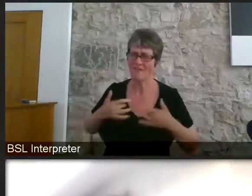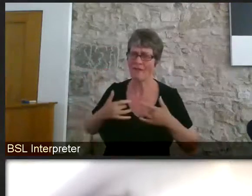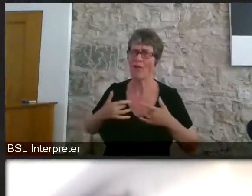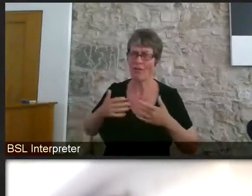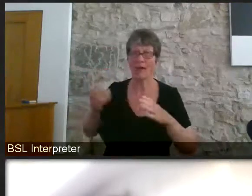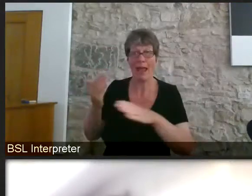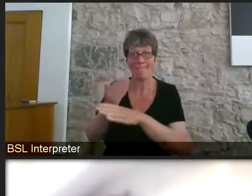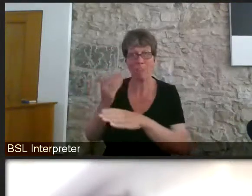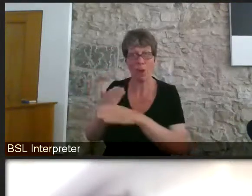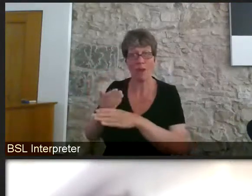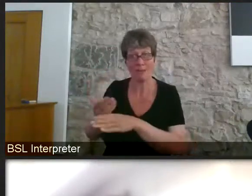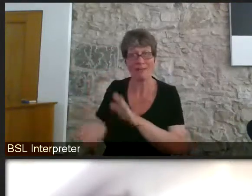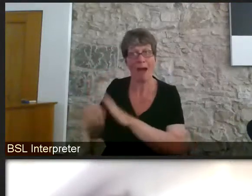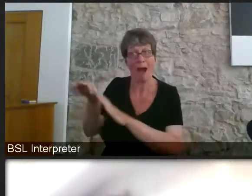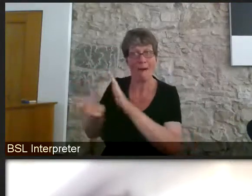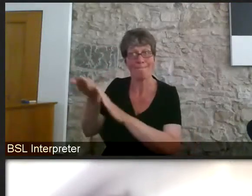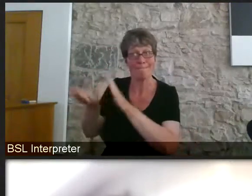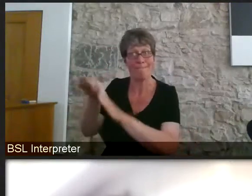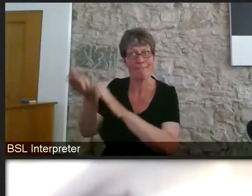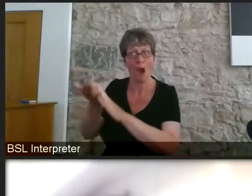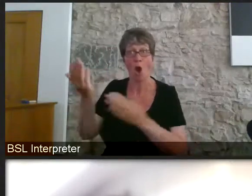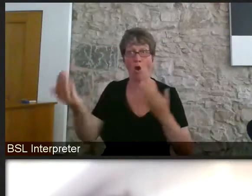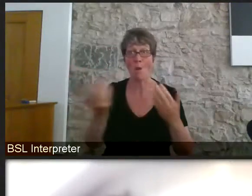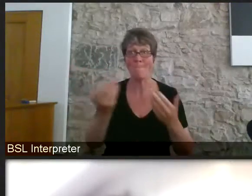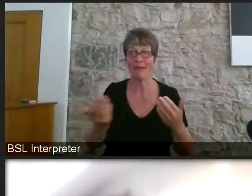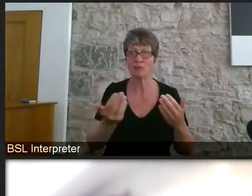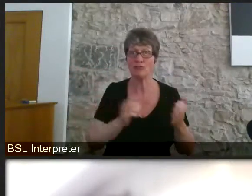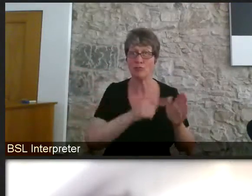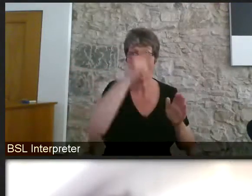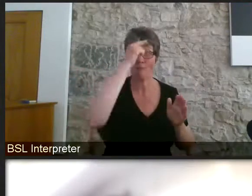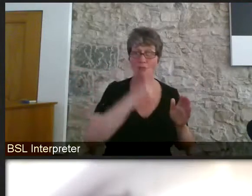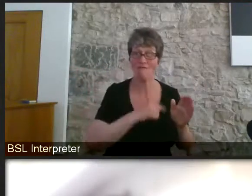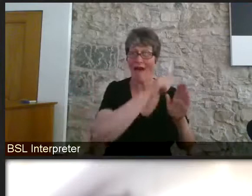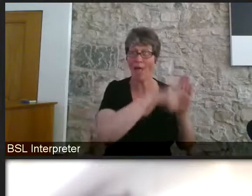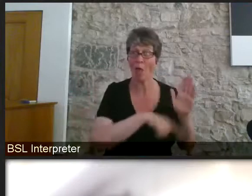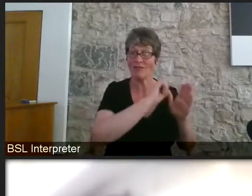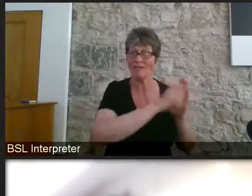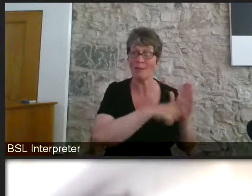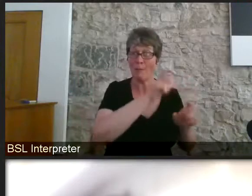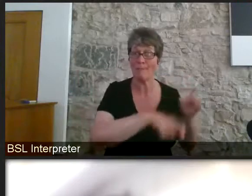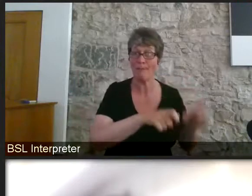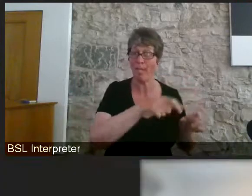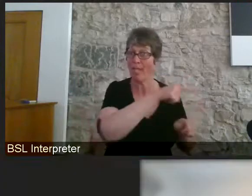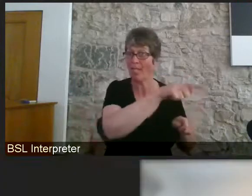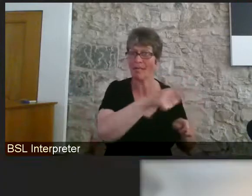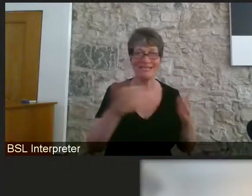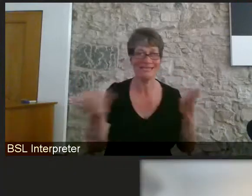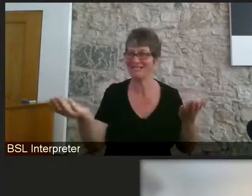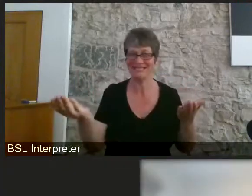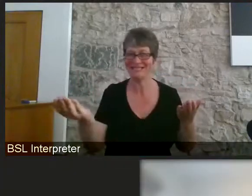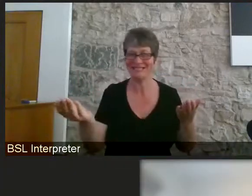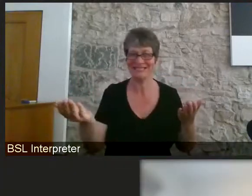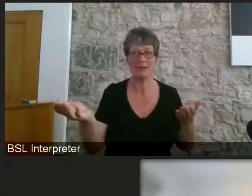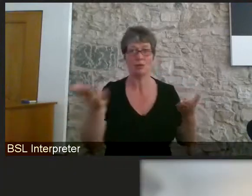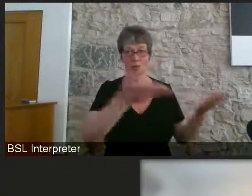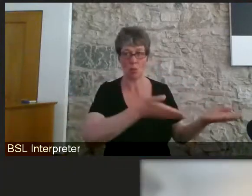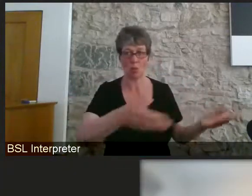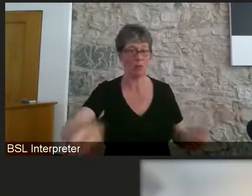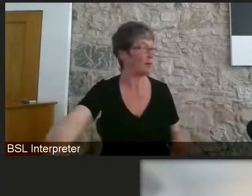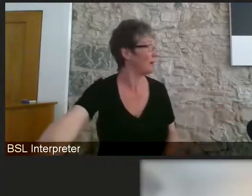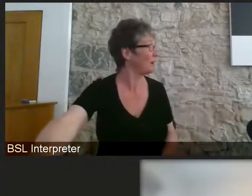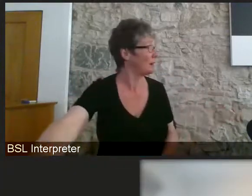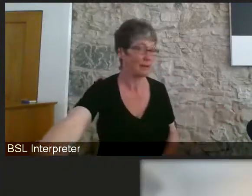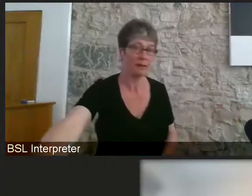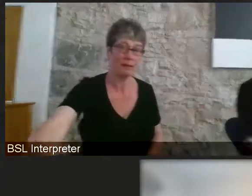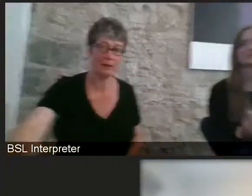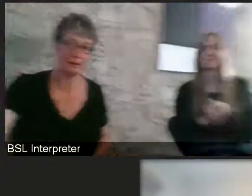okay Bella that that's I'm sure that's something we picked up Naomi just on the same question because what are the key barriers and what opportunities have we had